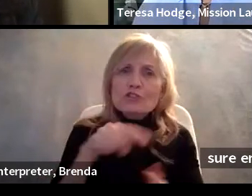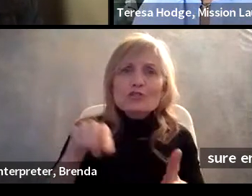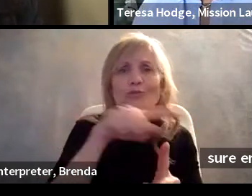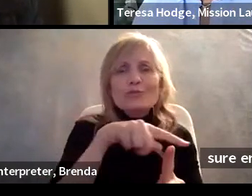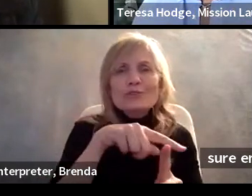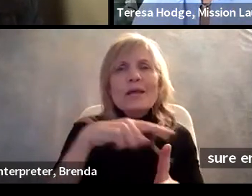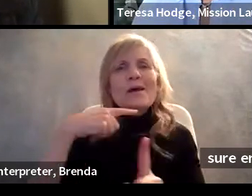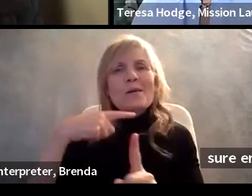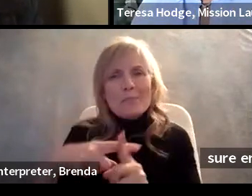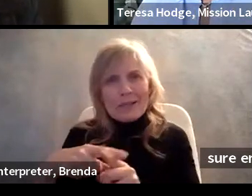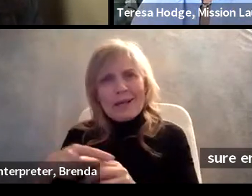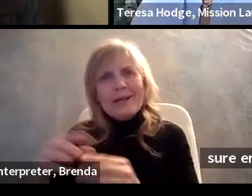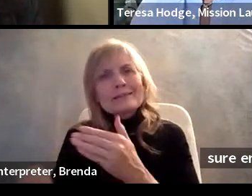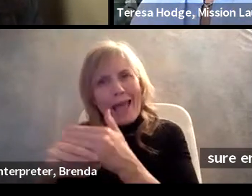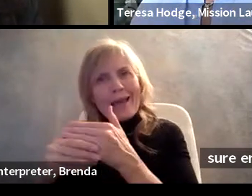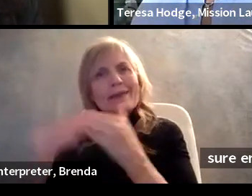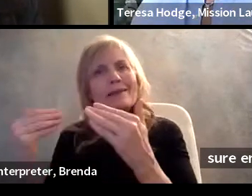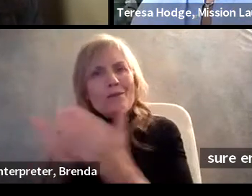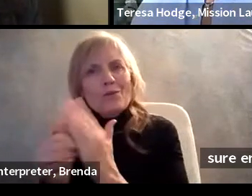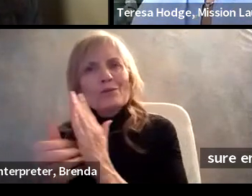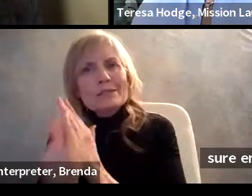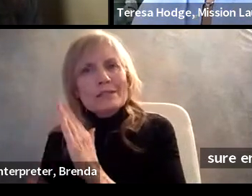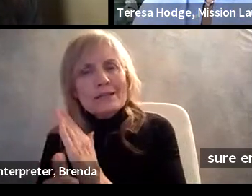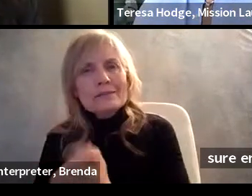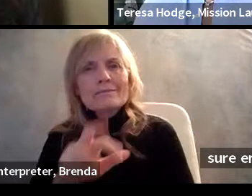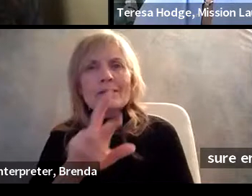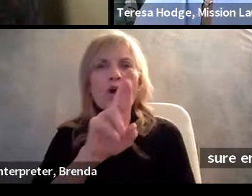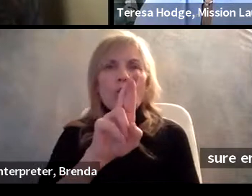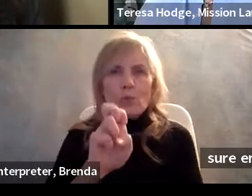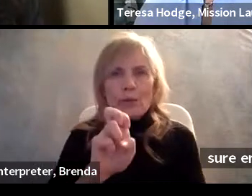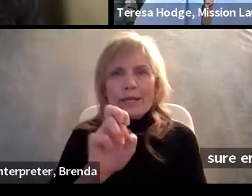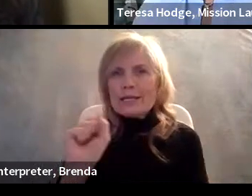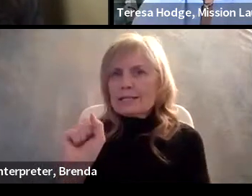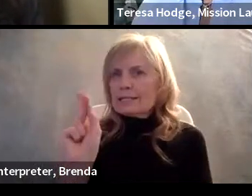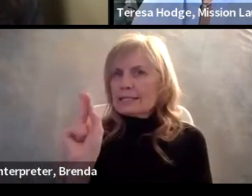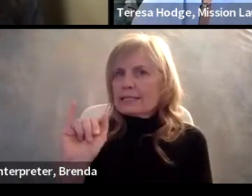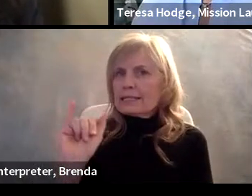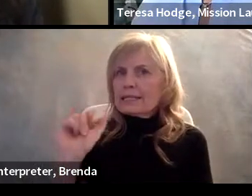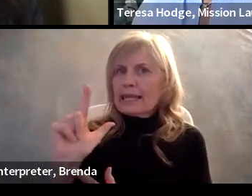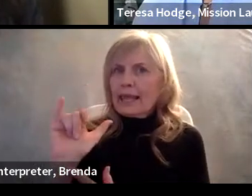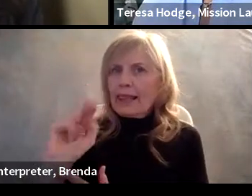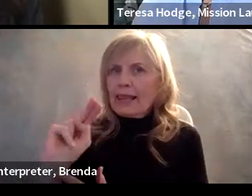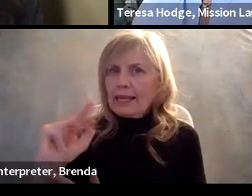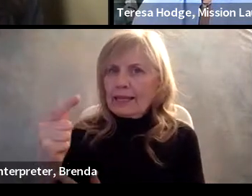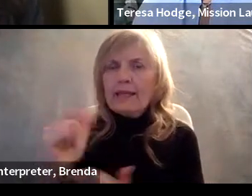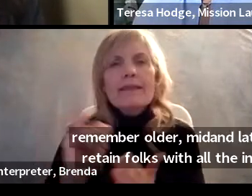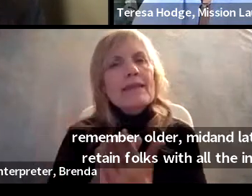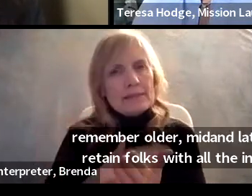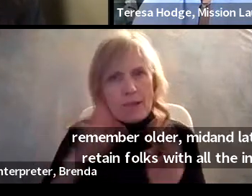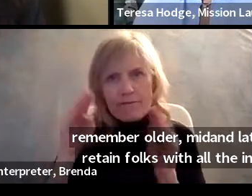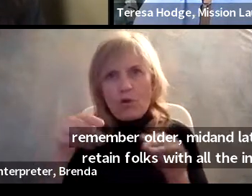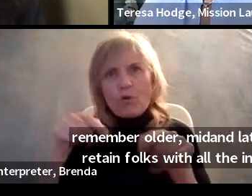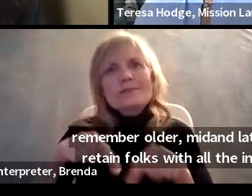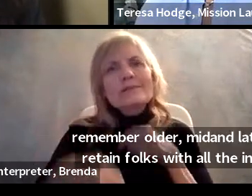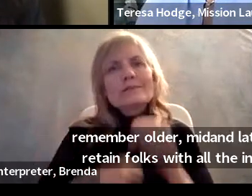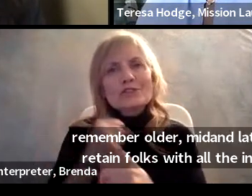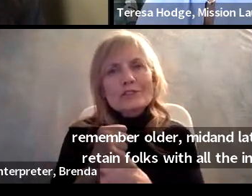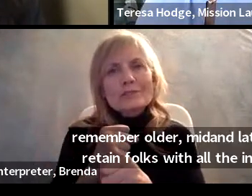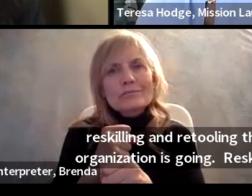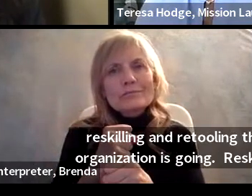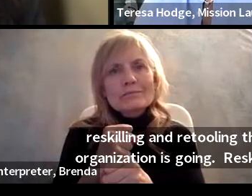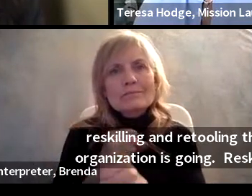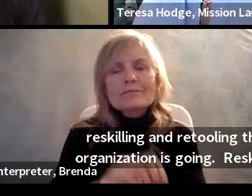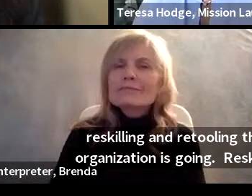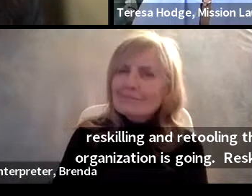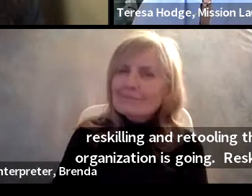that your organization is going. So reskilling is my sort of one thing that I'm focused on this year. Thanks so much, Heather. That's